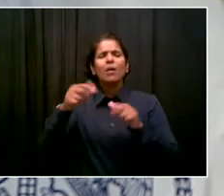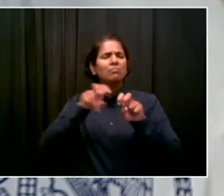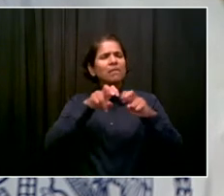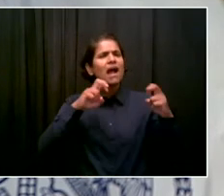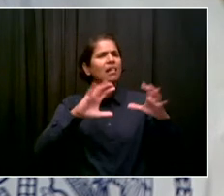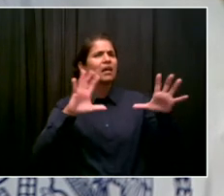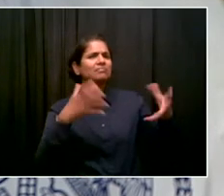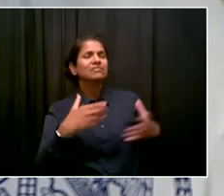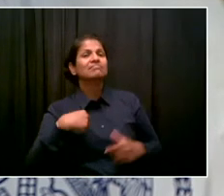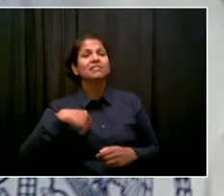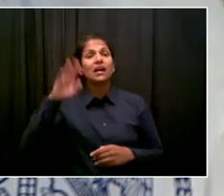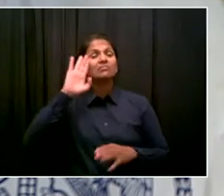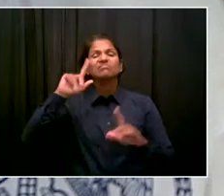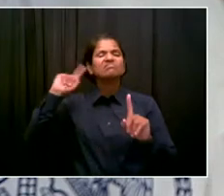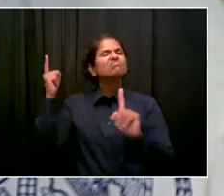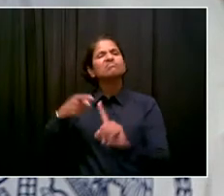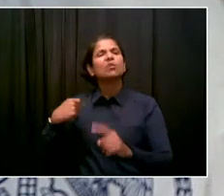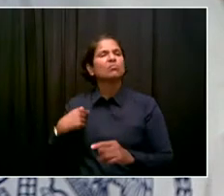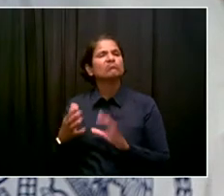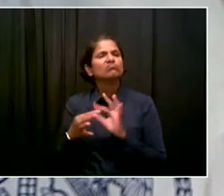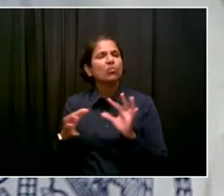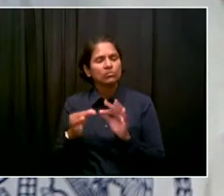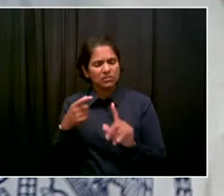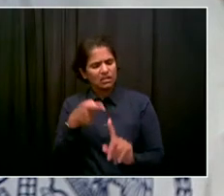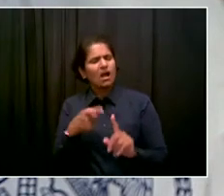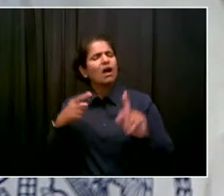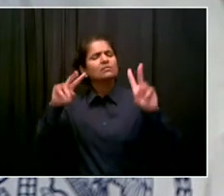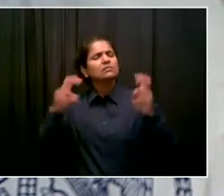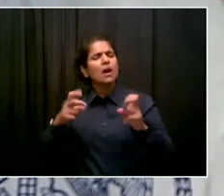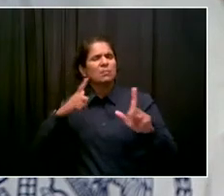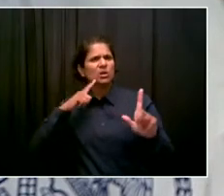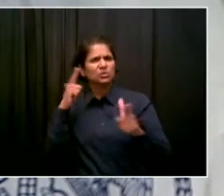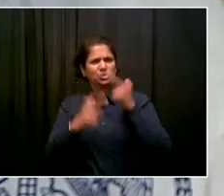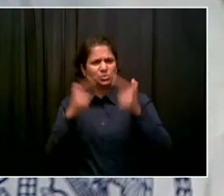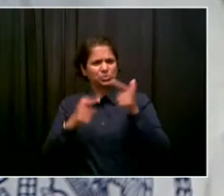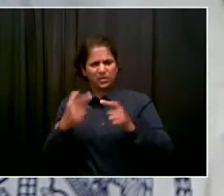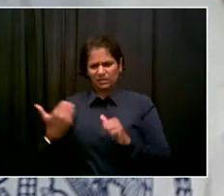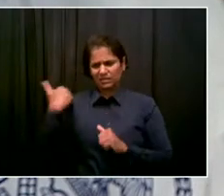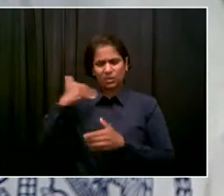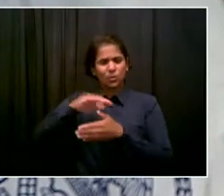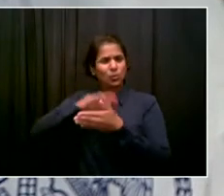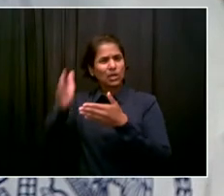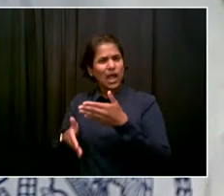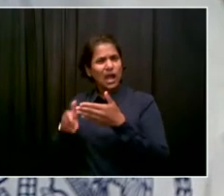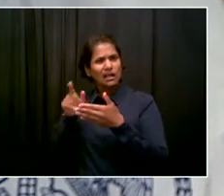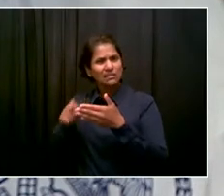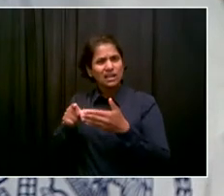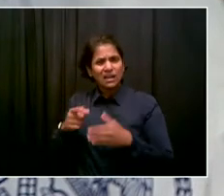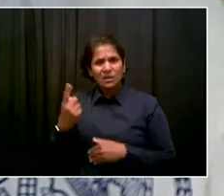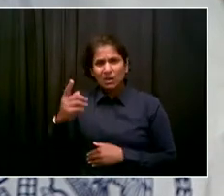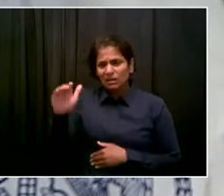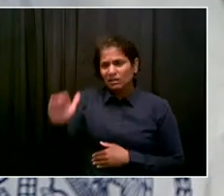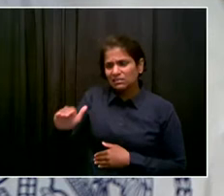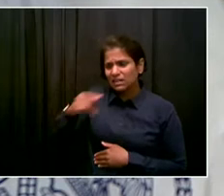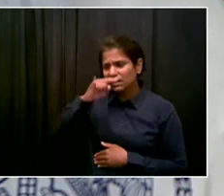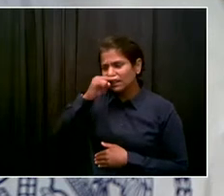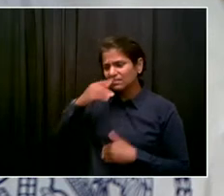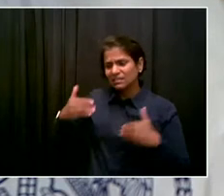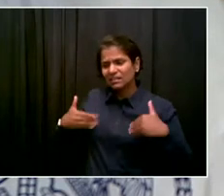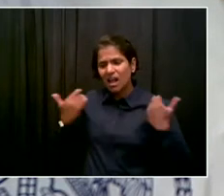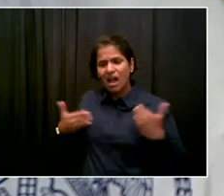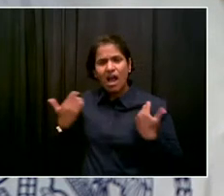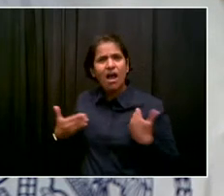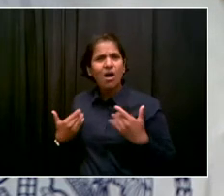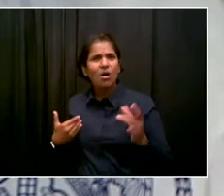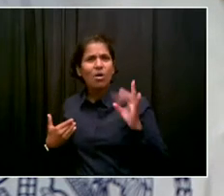the shooting of little Justin Wallace sparked a lot of debate among the candidates for mayor with your former sanitation